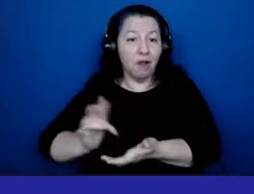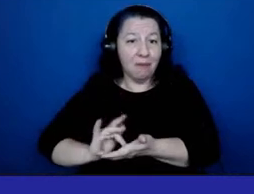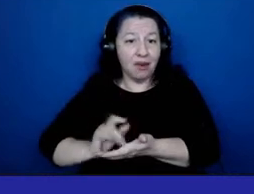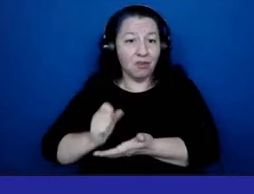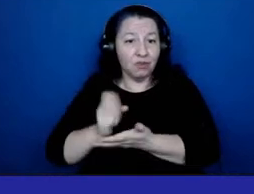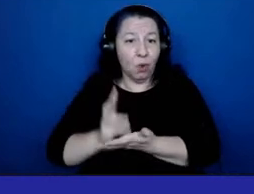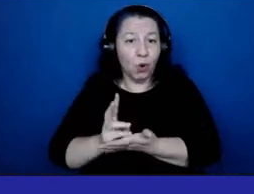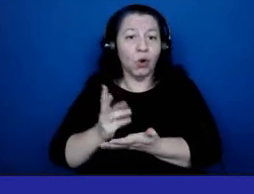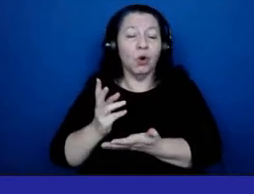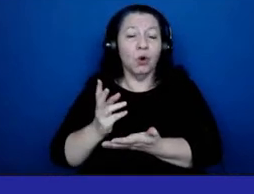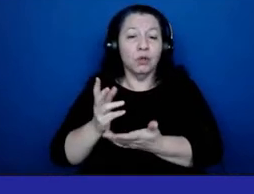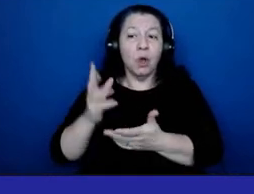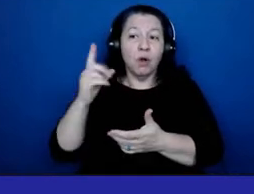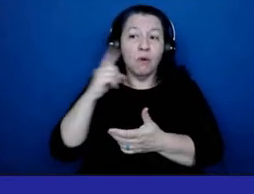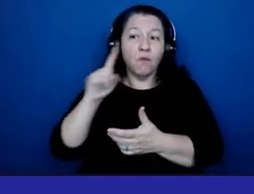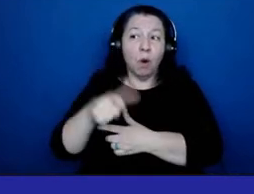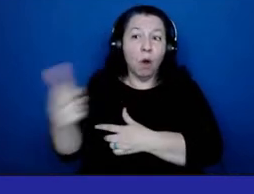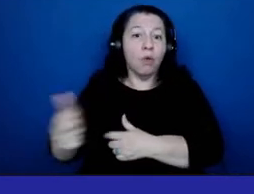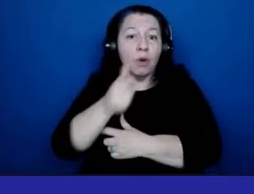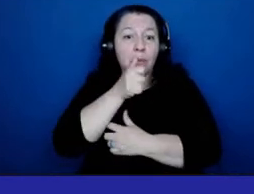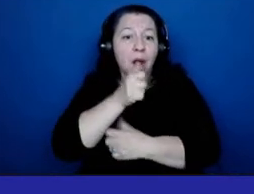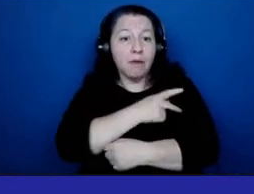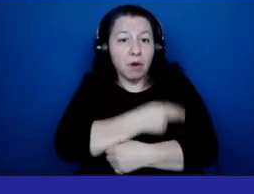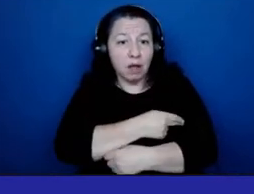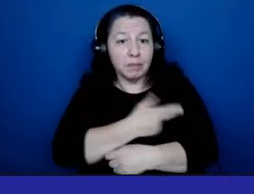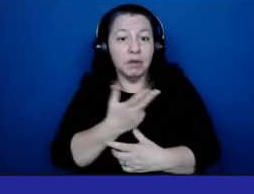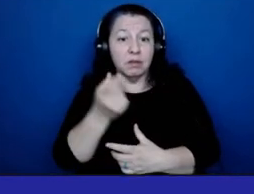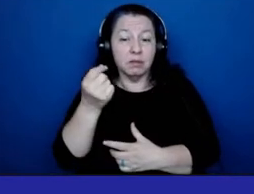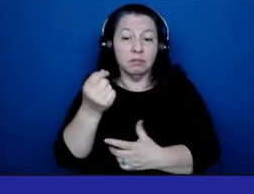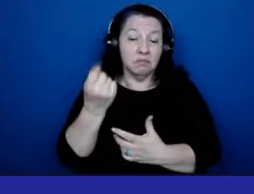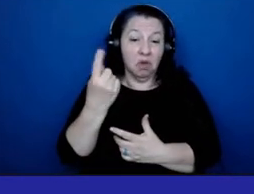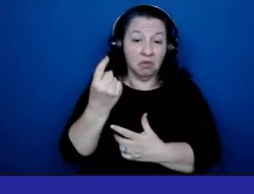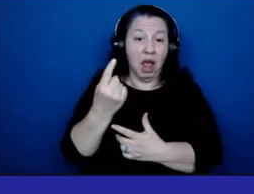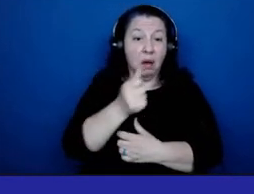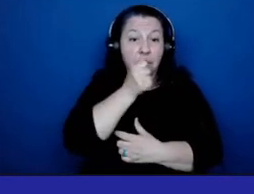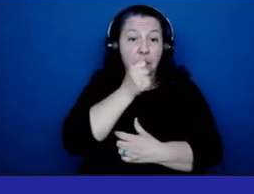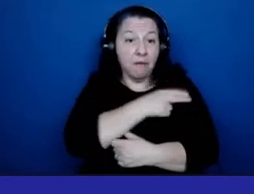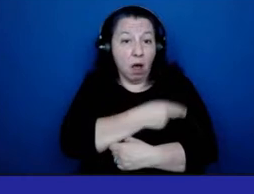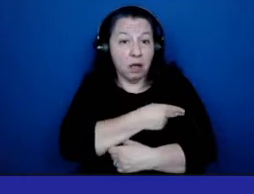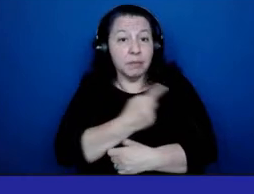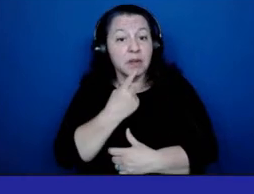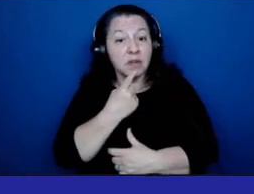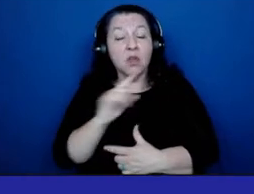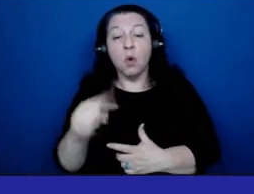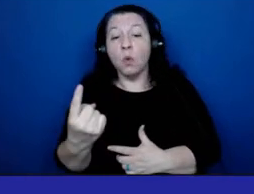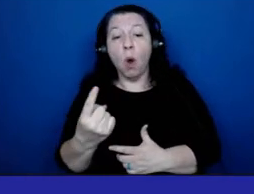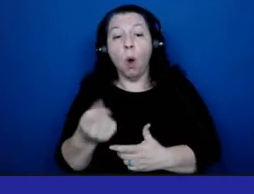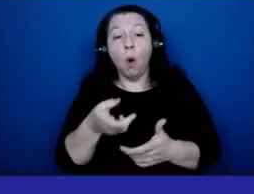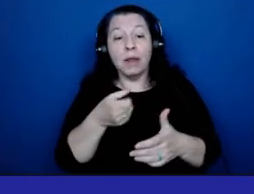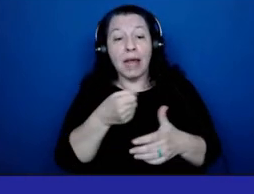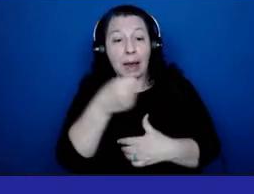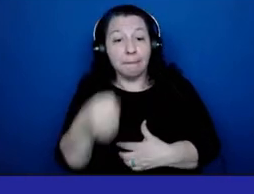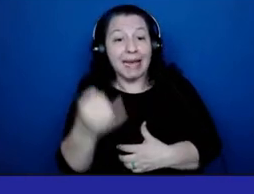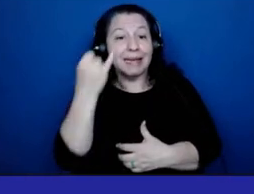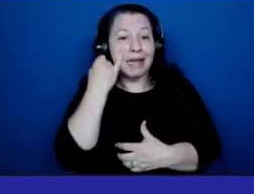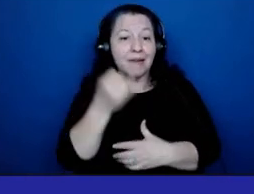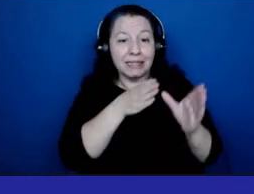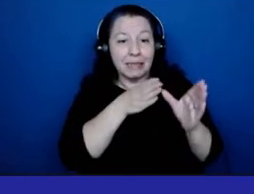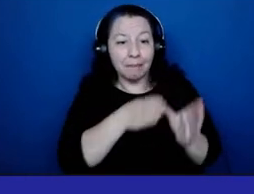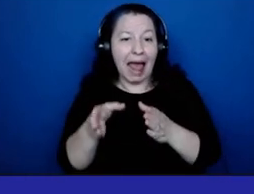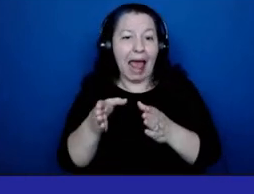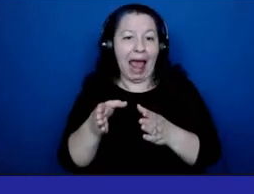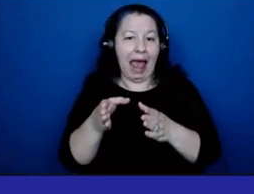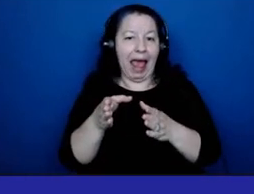in other private hospitals. If you have a private hospital that says, we only admit you if it's a planned admission, a